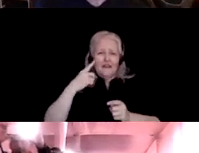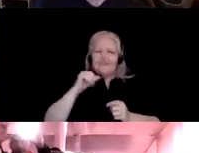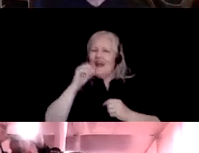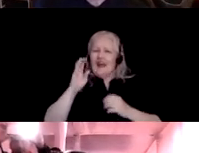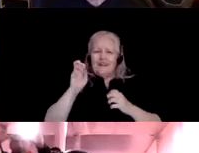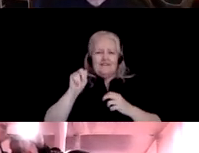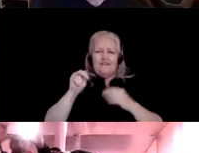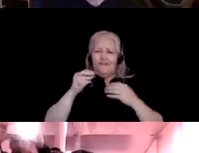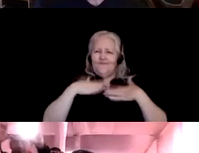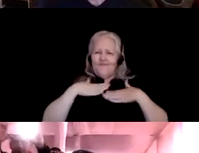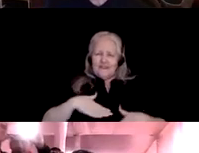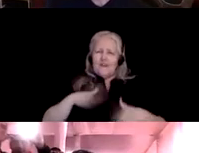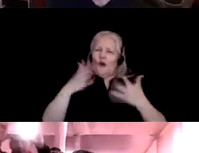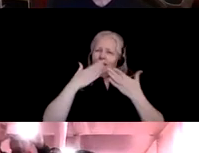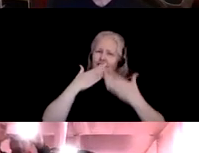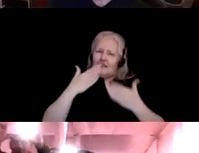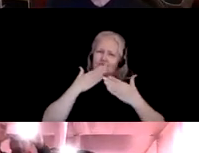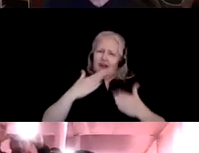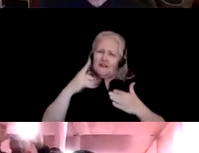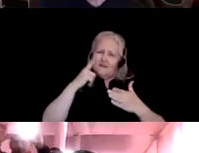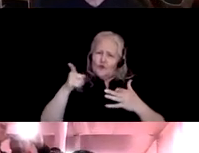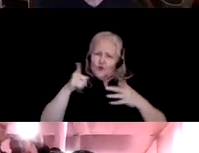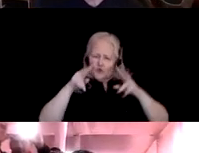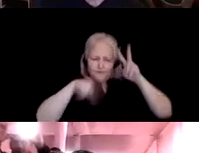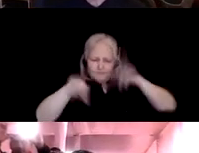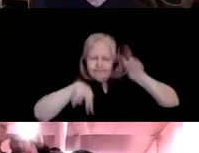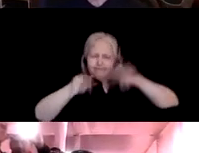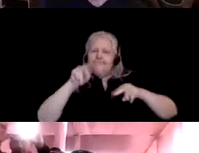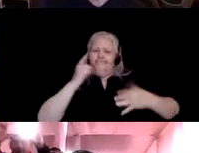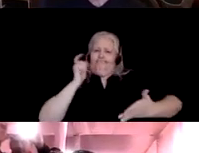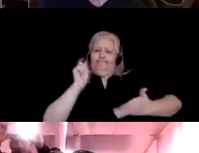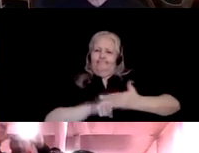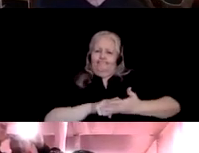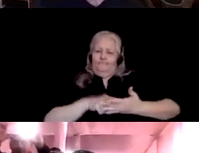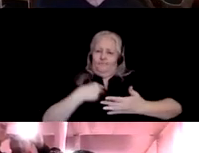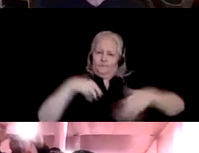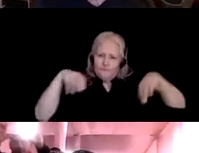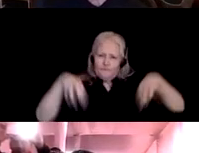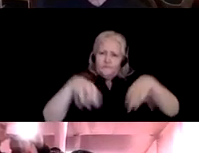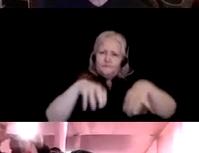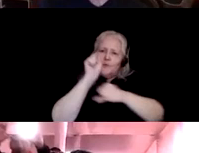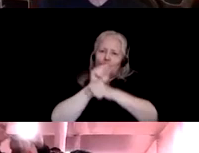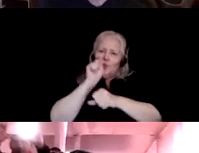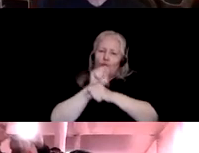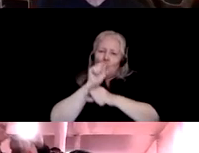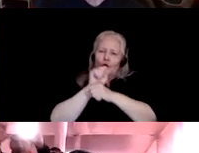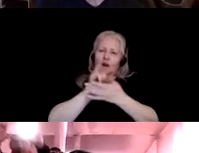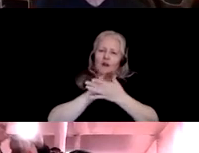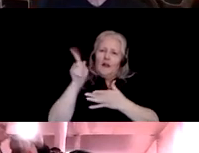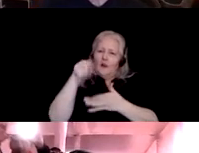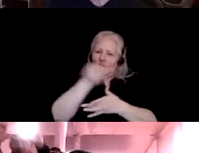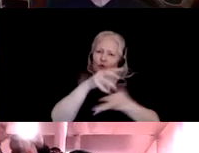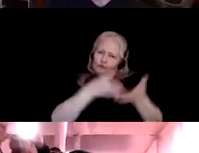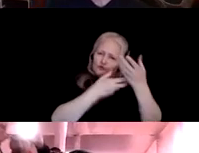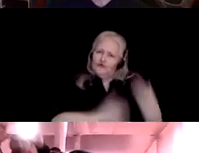acknowledging and recognizing my work, that you trusted my work and